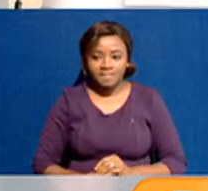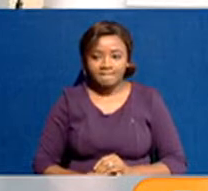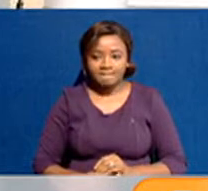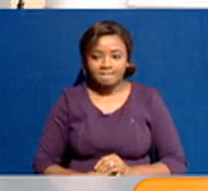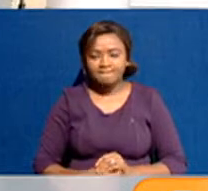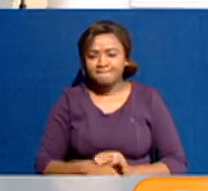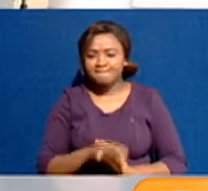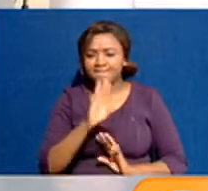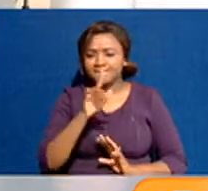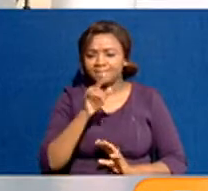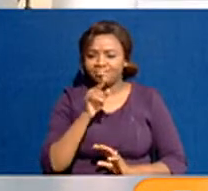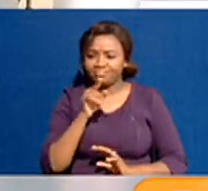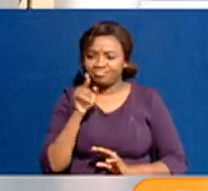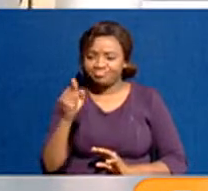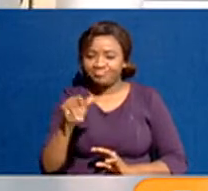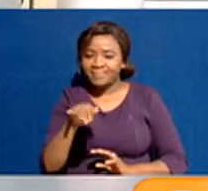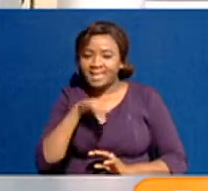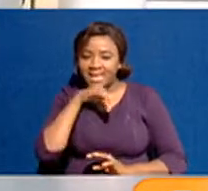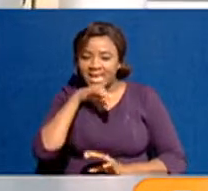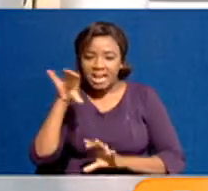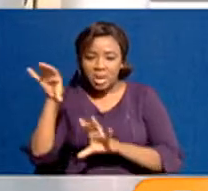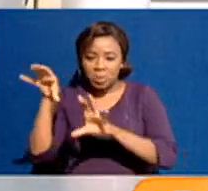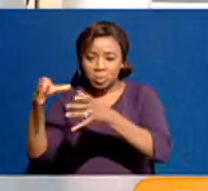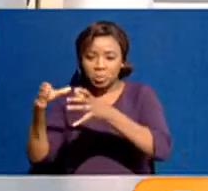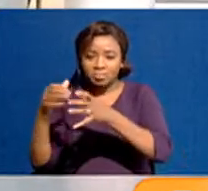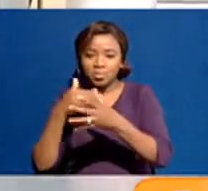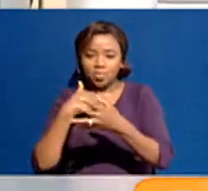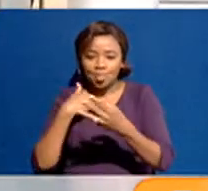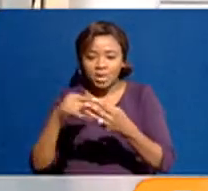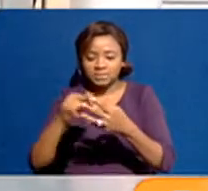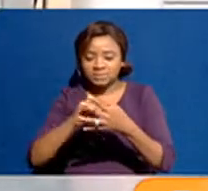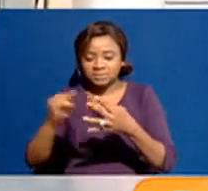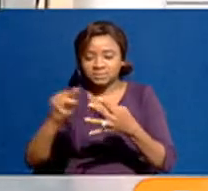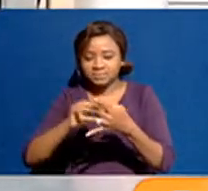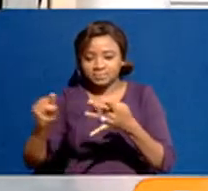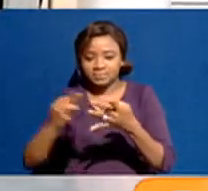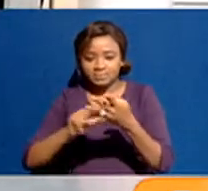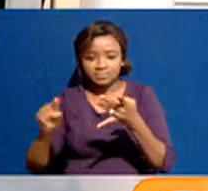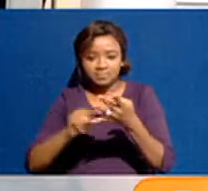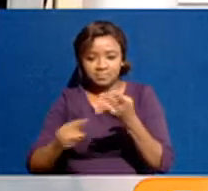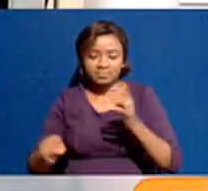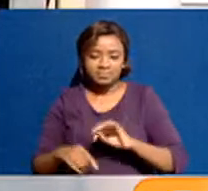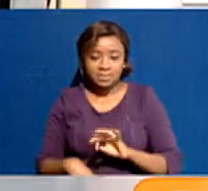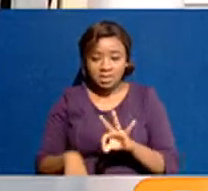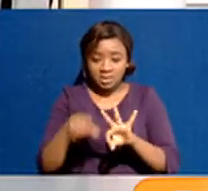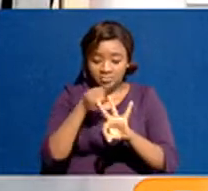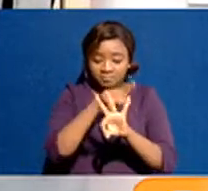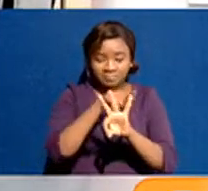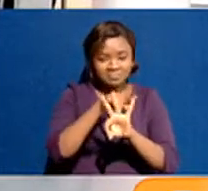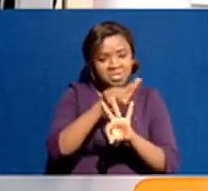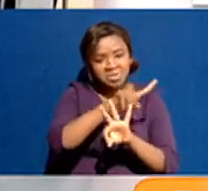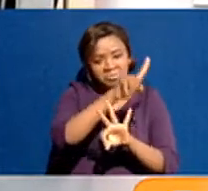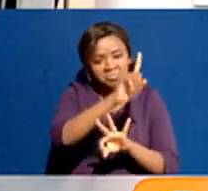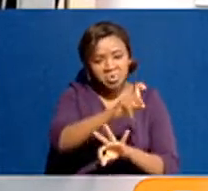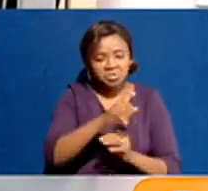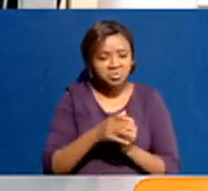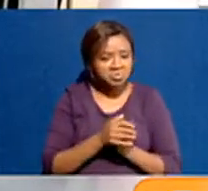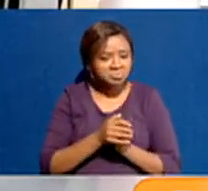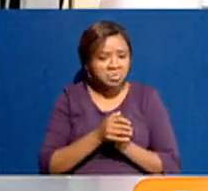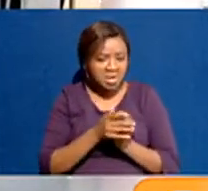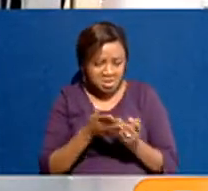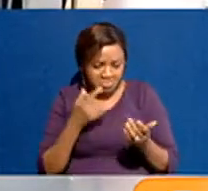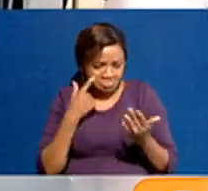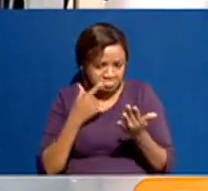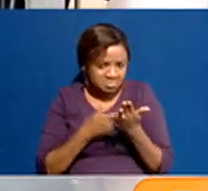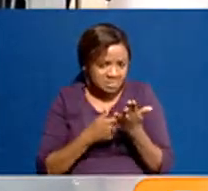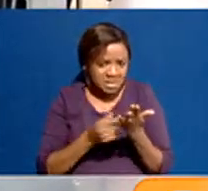about what they want to see before they call off the protests. But this evening, no one's really talking about that. This evening, the conversation online